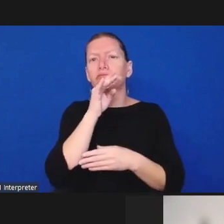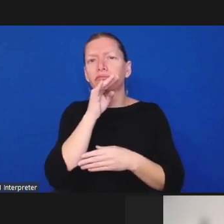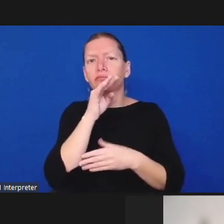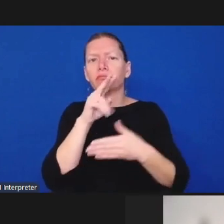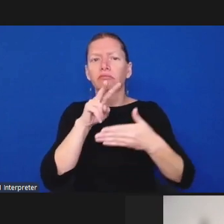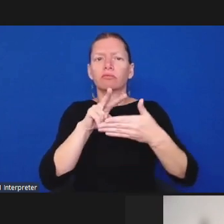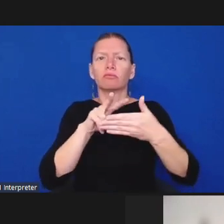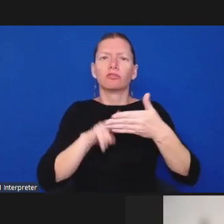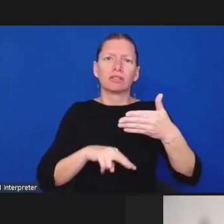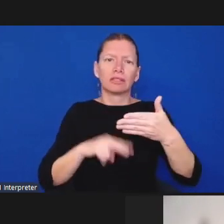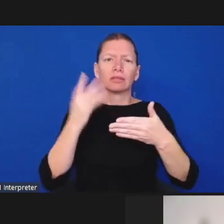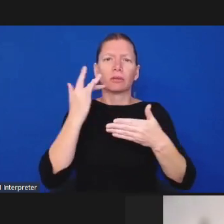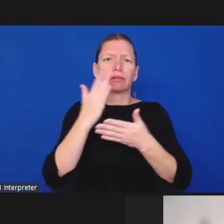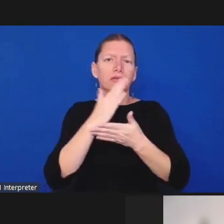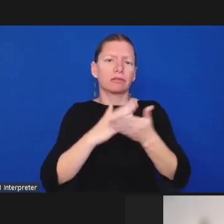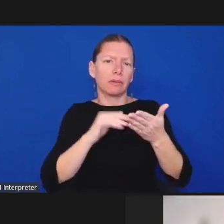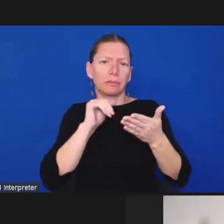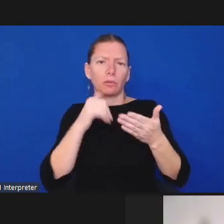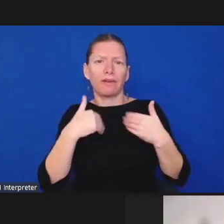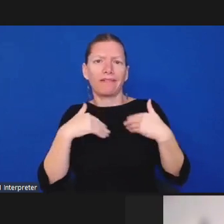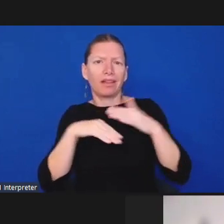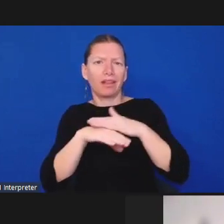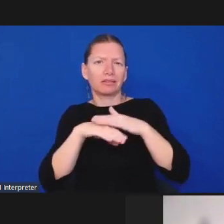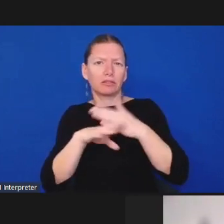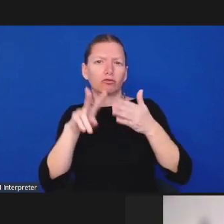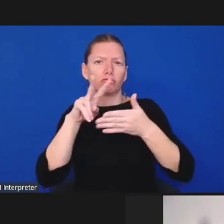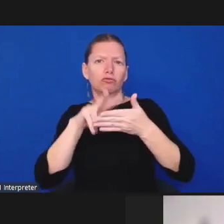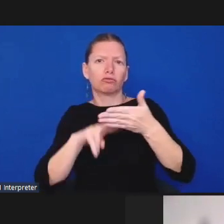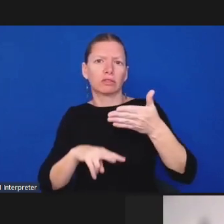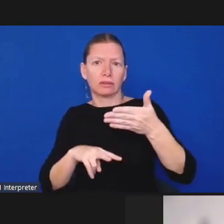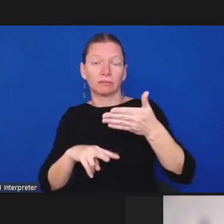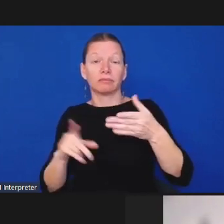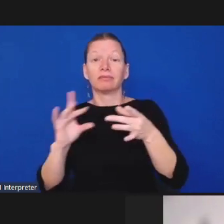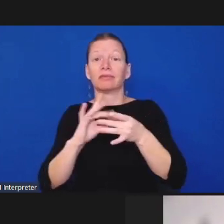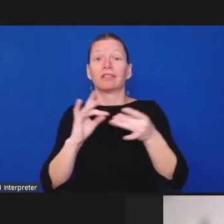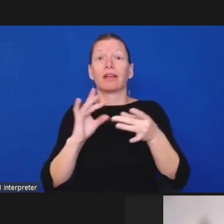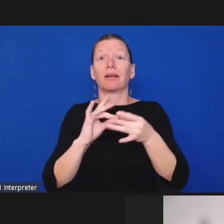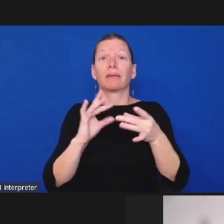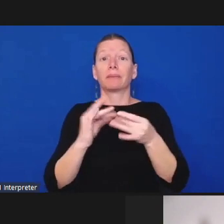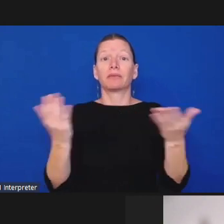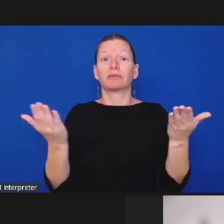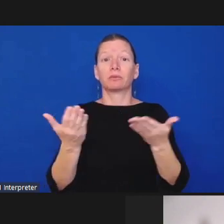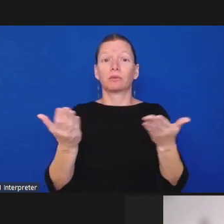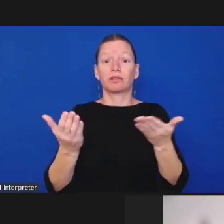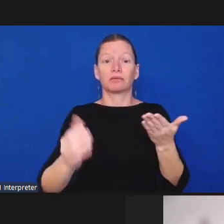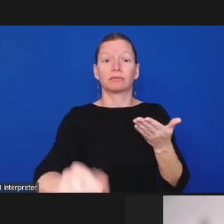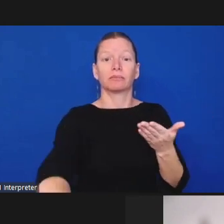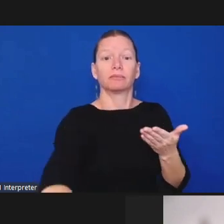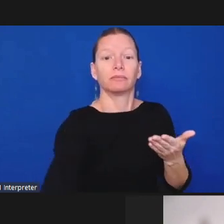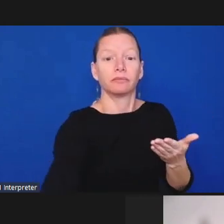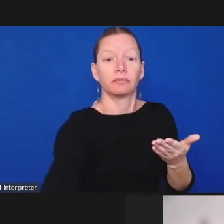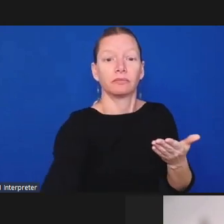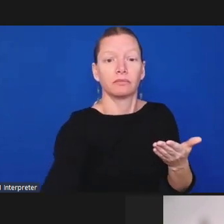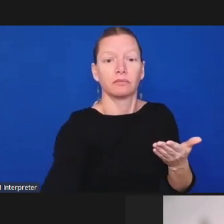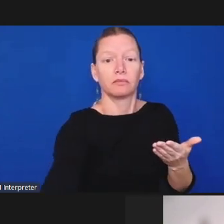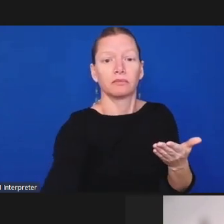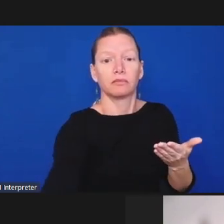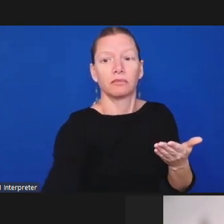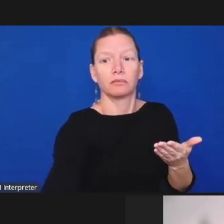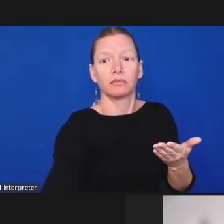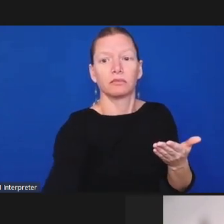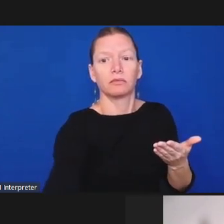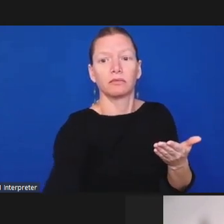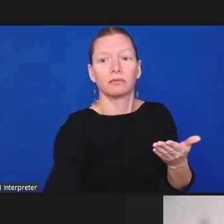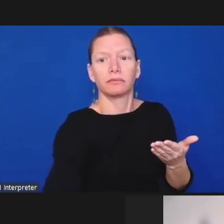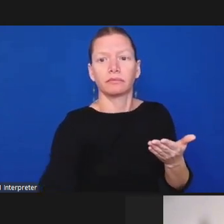this is from helen castile as a former human rights commission member i am here to learn from county leaders experts like yourself